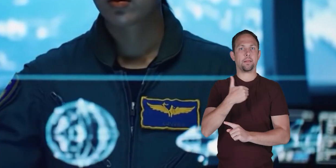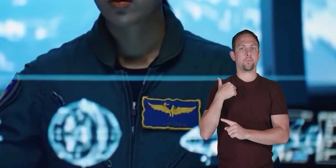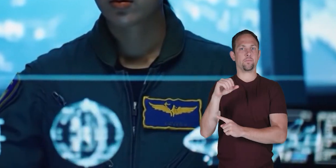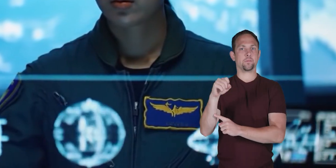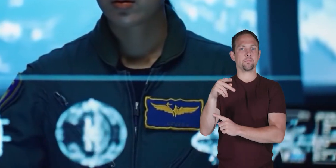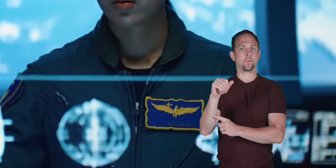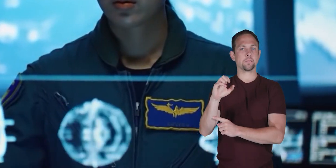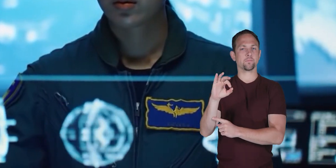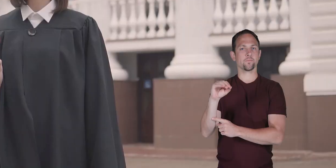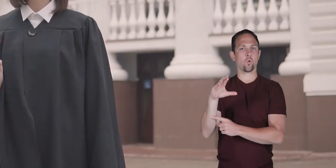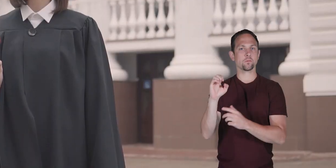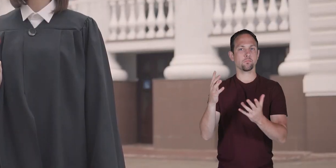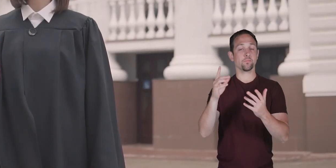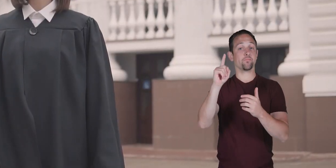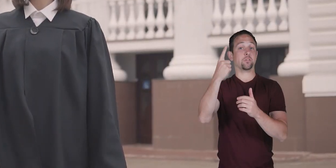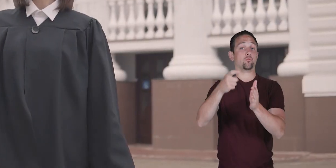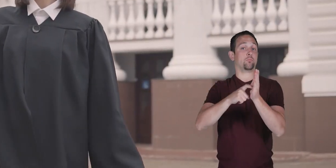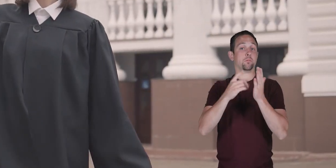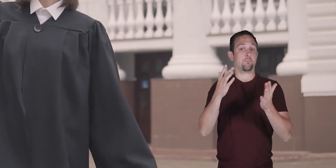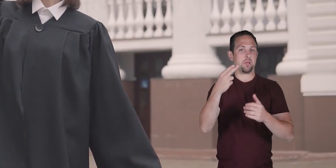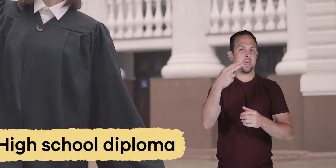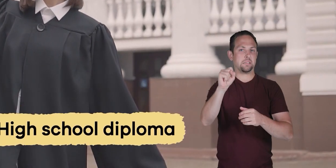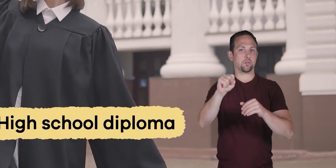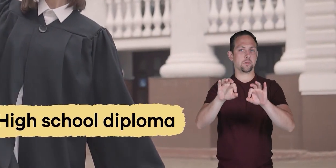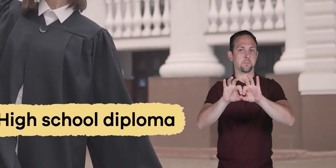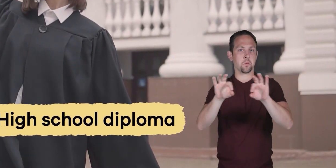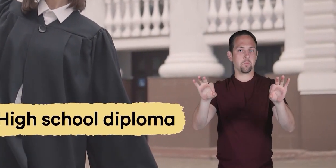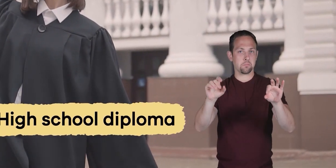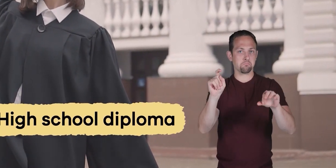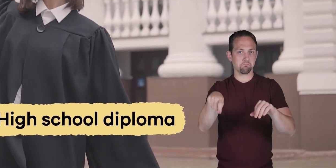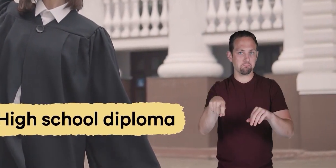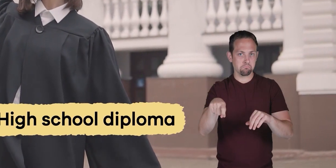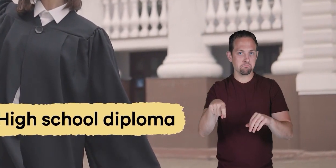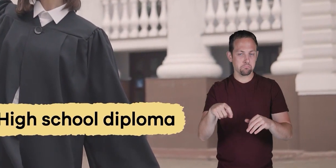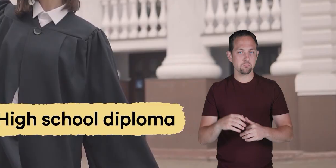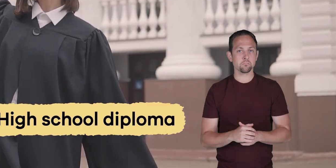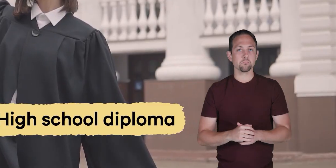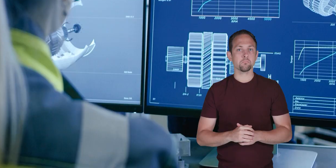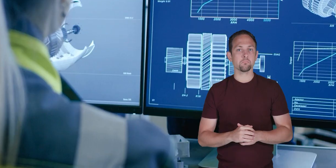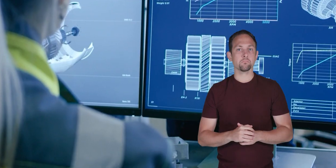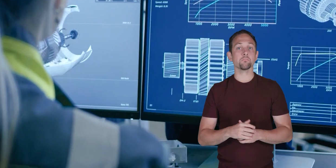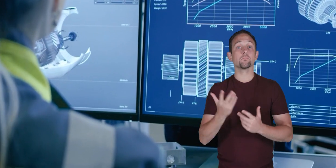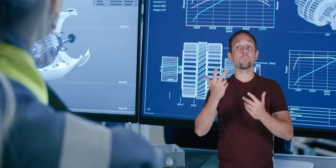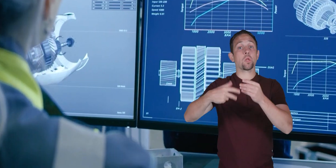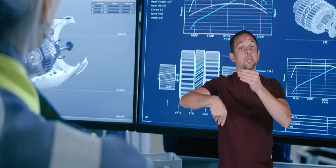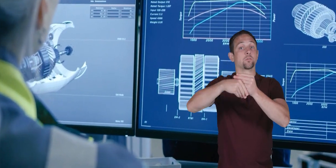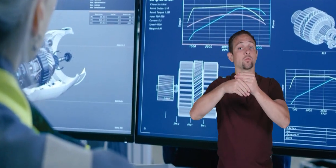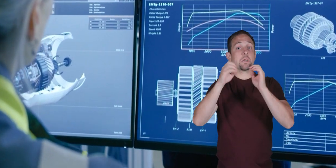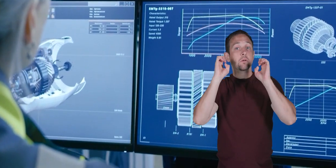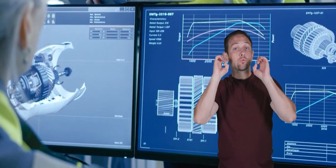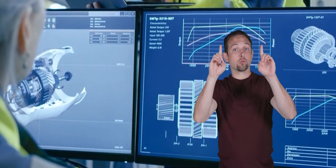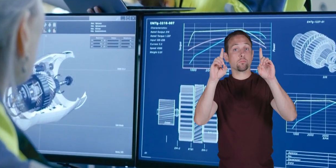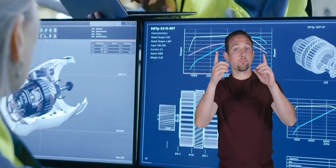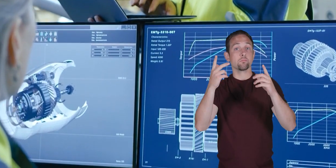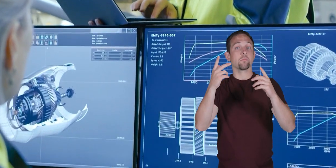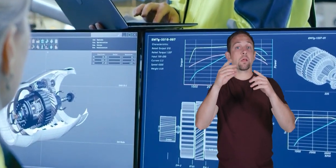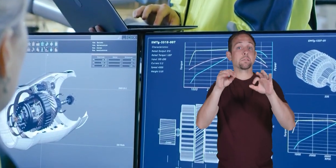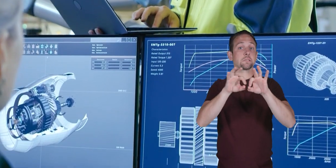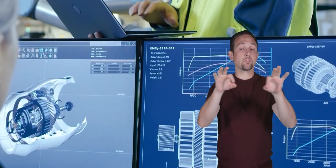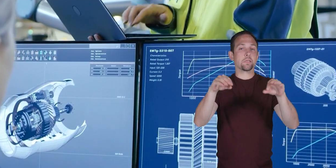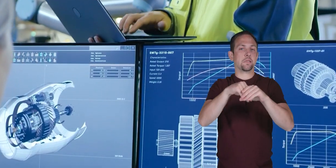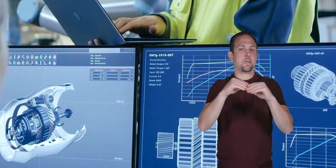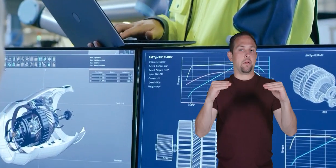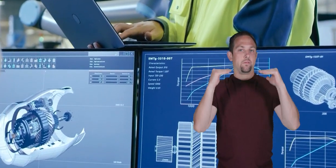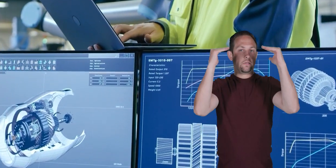member of the Space Force the first requirement is a high school diploma but additional education and degrees